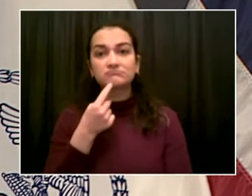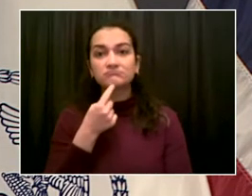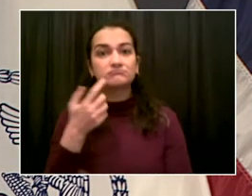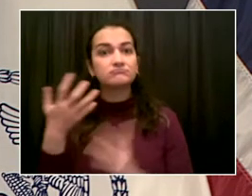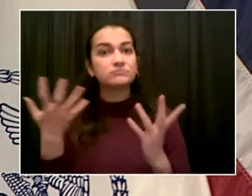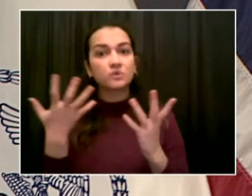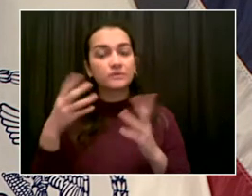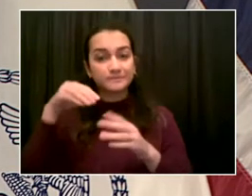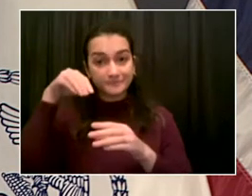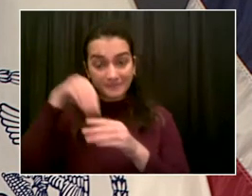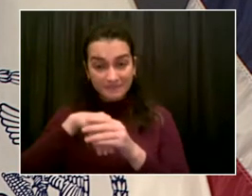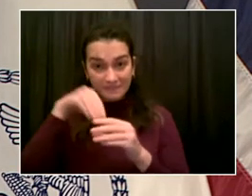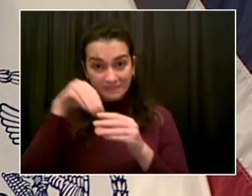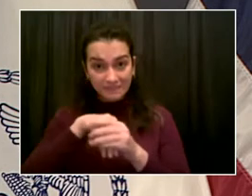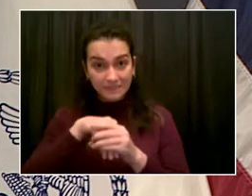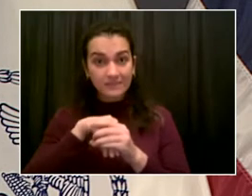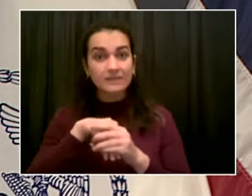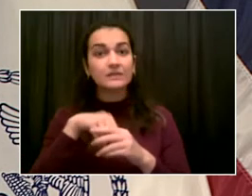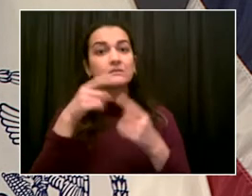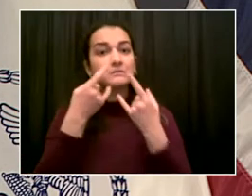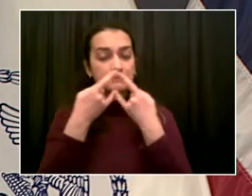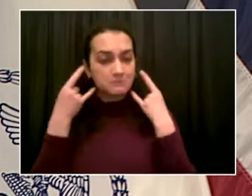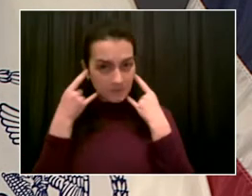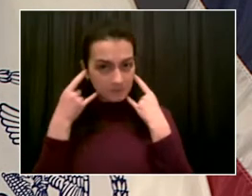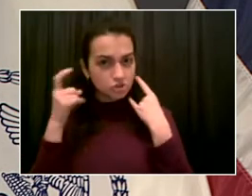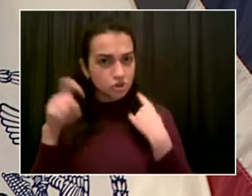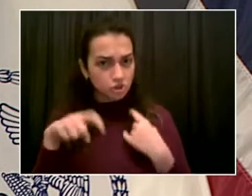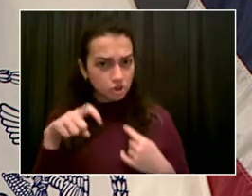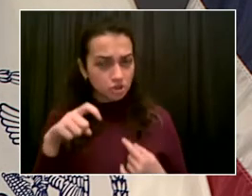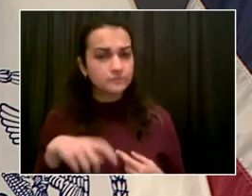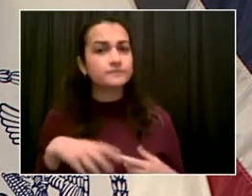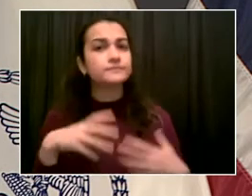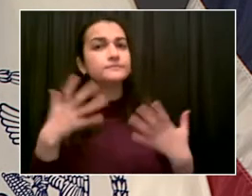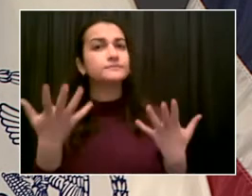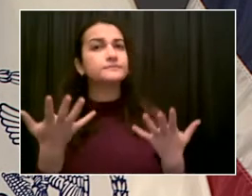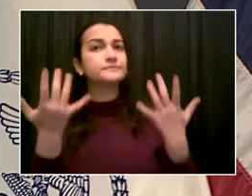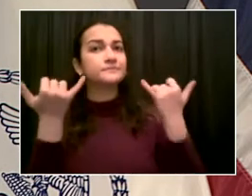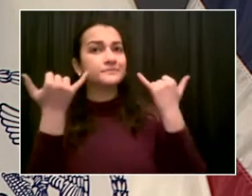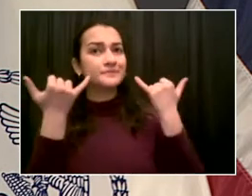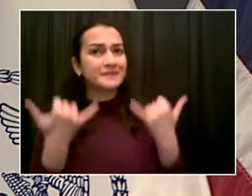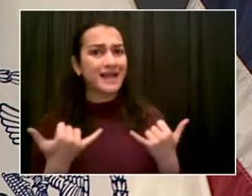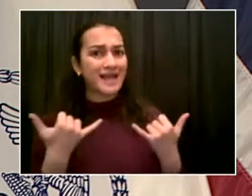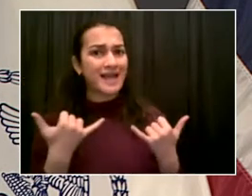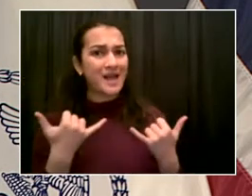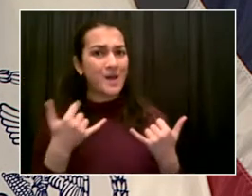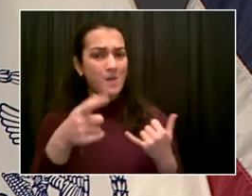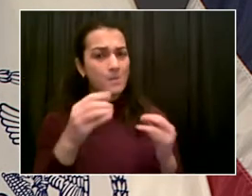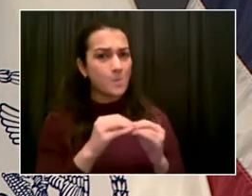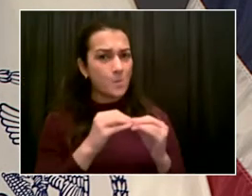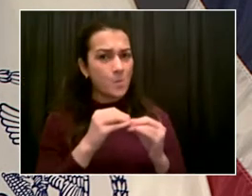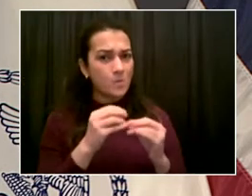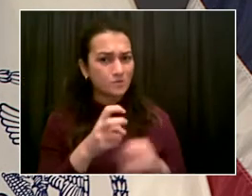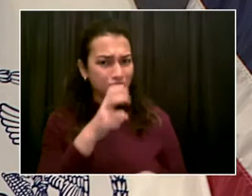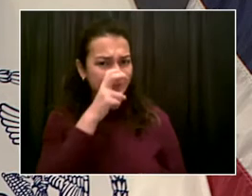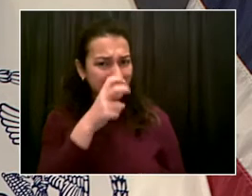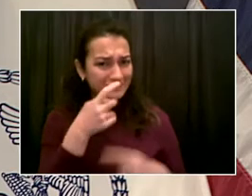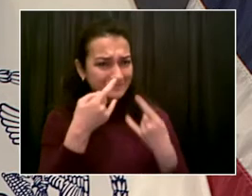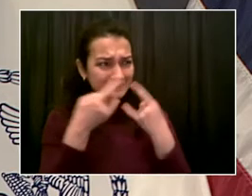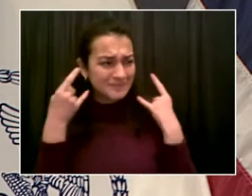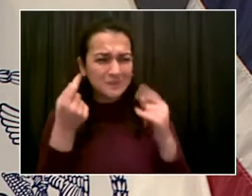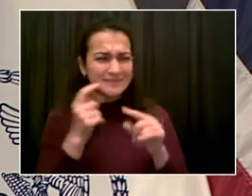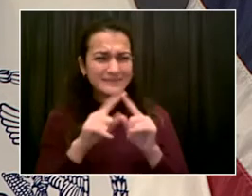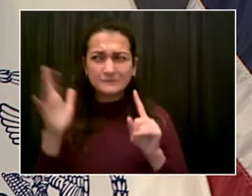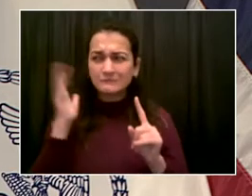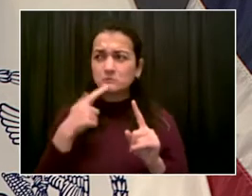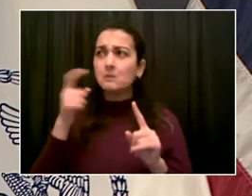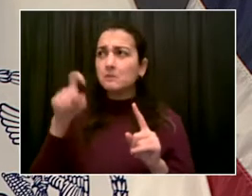city's strong recommendation. I mean, is that the distinction? Yeah, and I'll let Dr. Choksi clarify it to you. We're